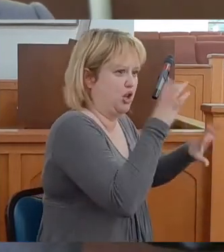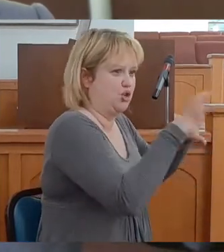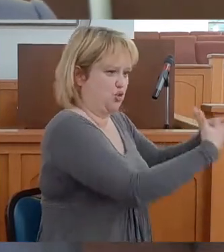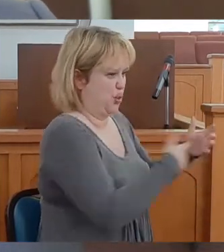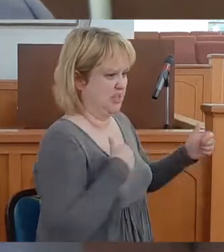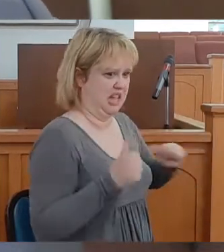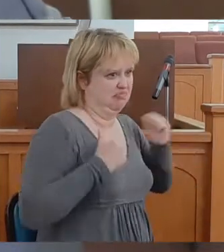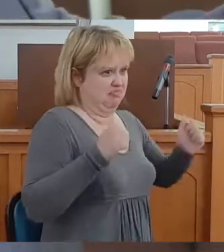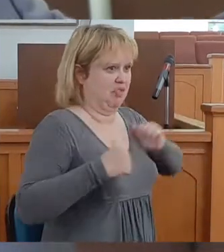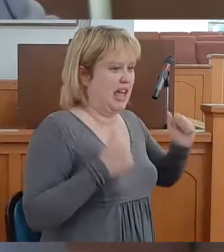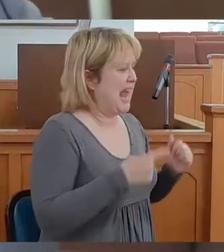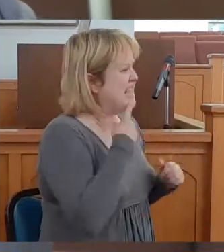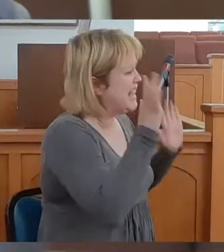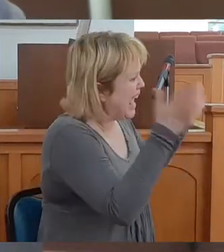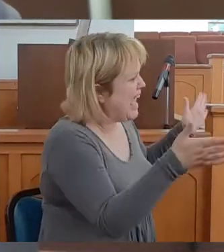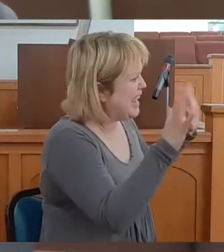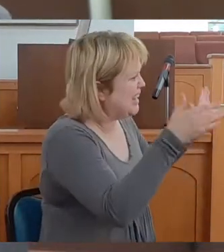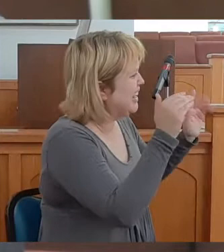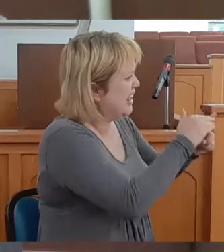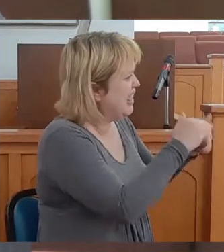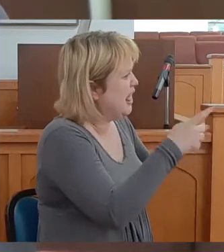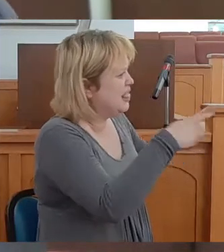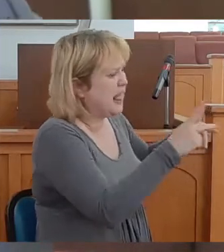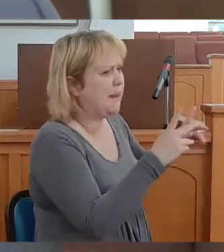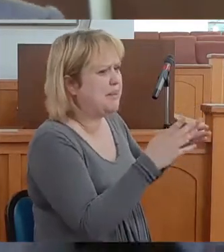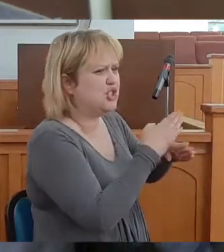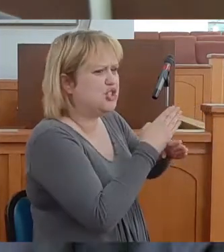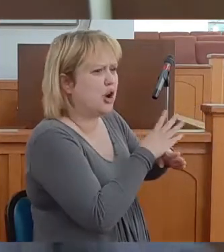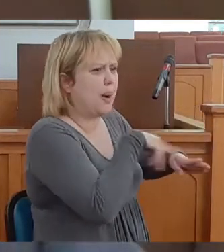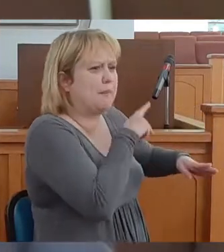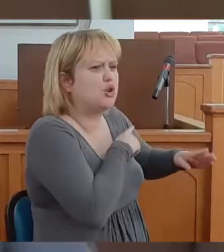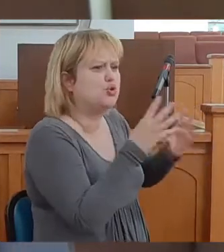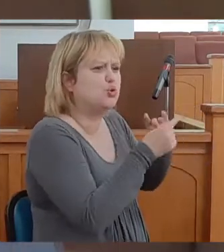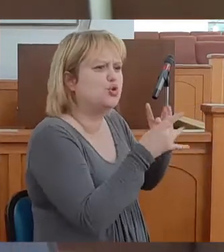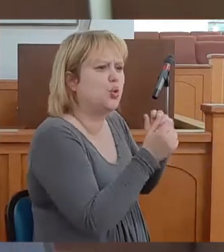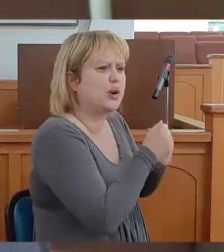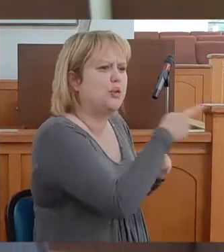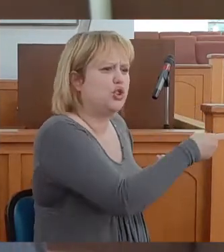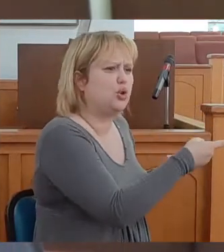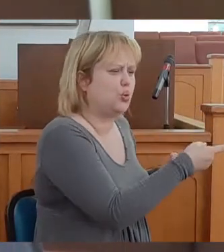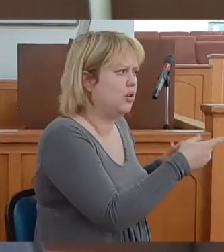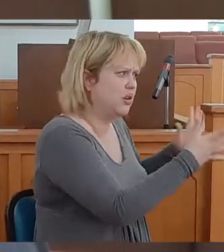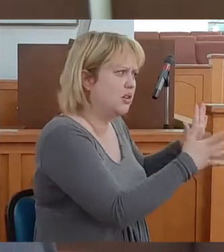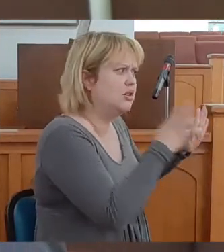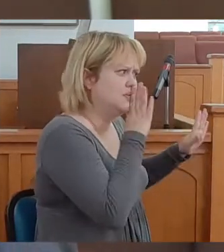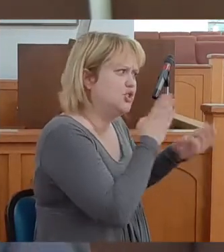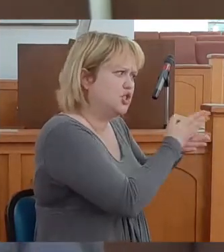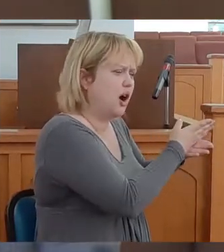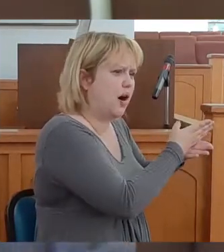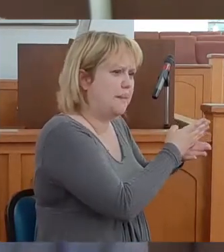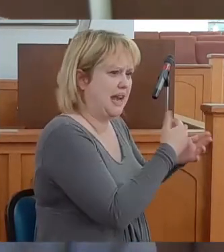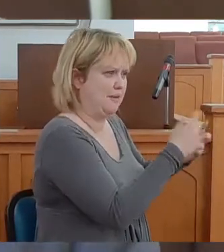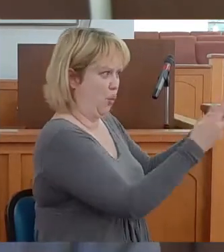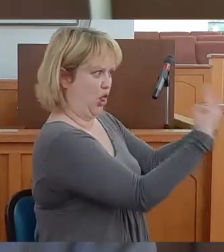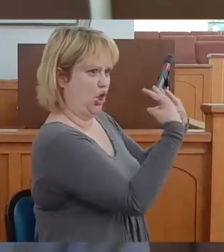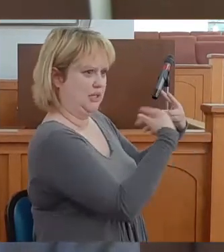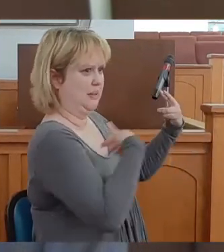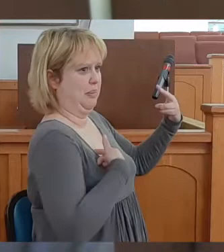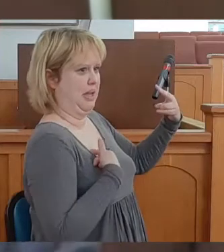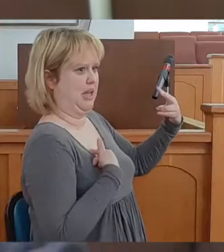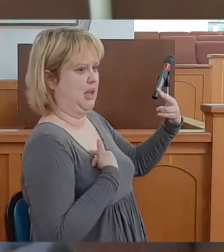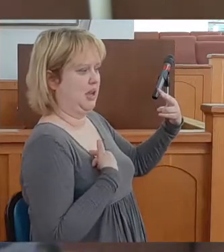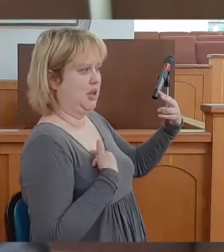a little rowdy. I said, Hey guys, hey, let me share a personal story with you. Everybody looked at me